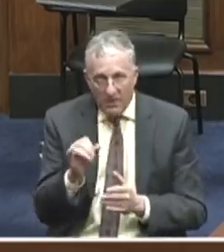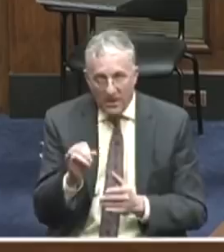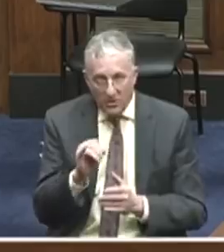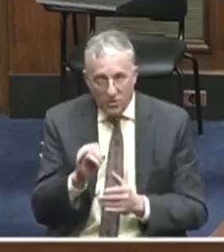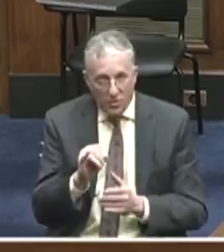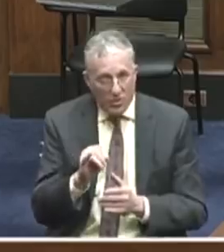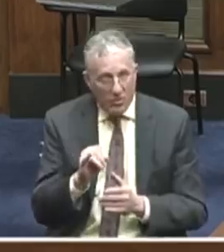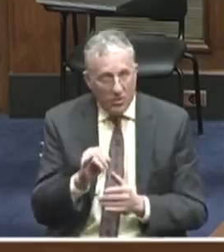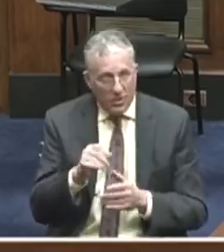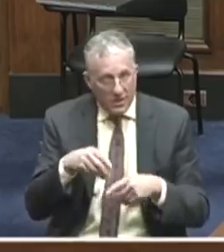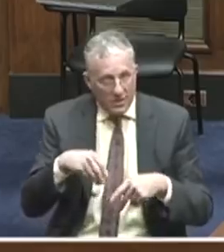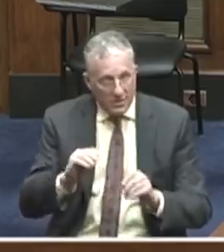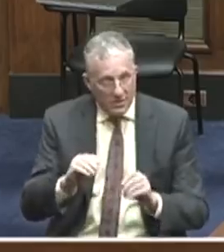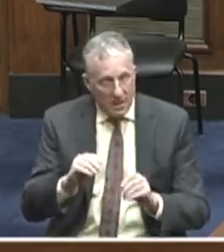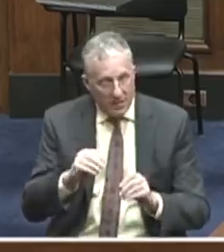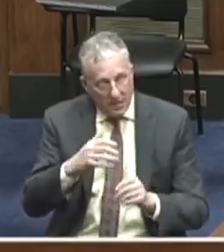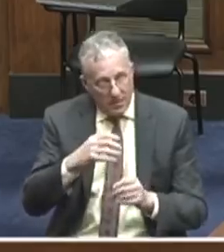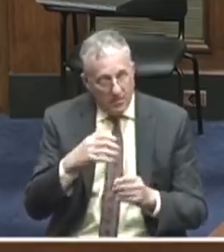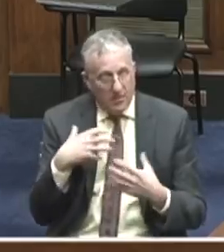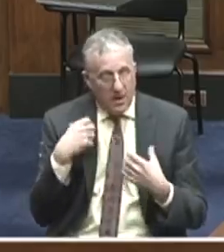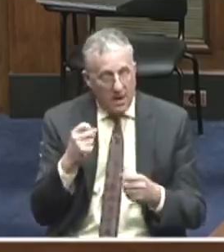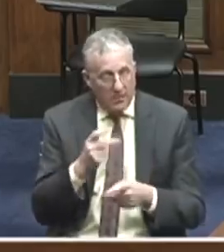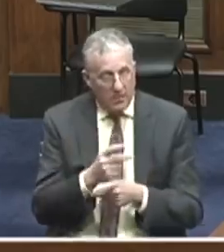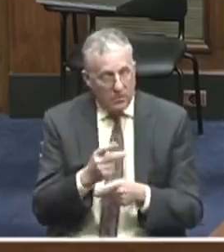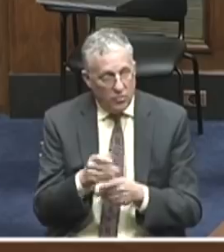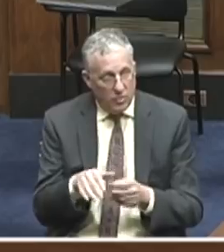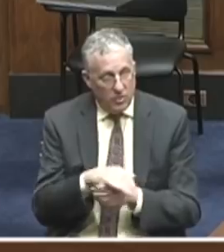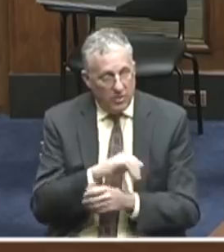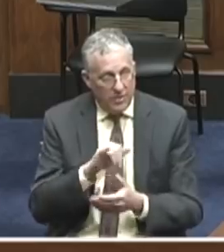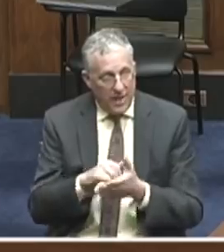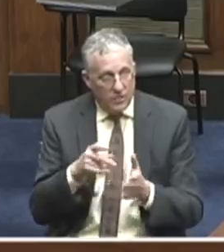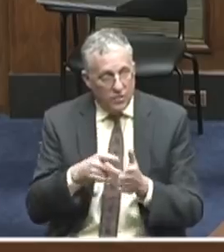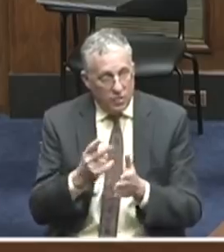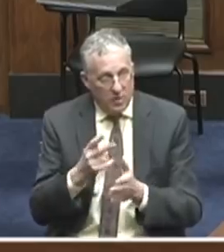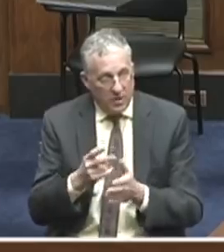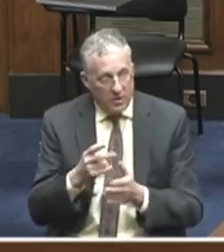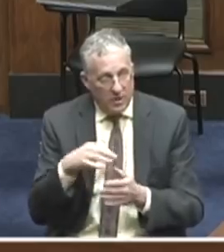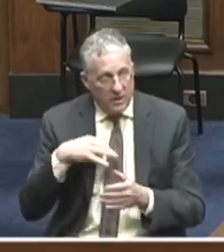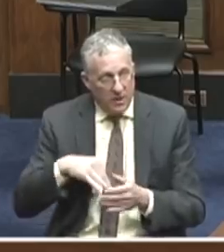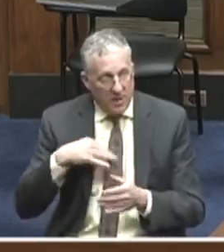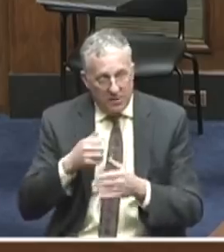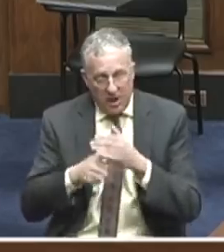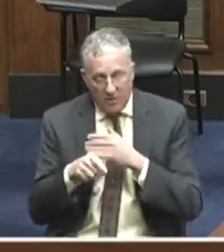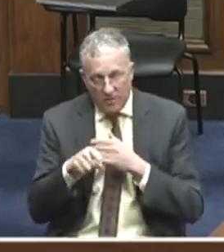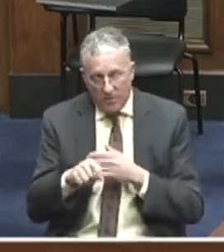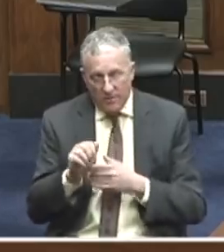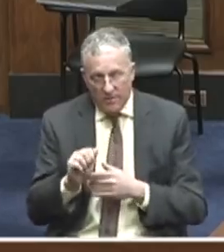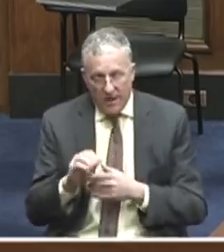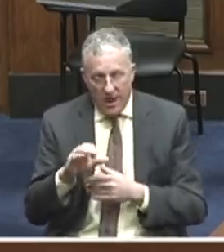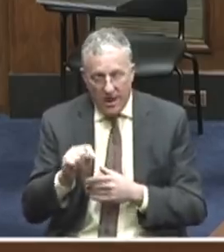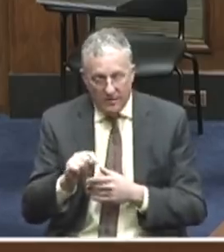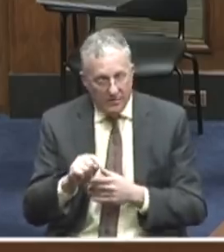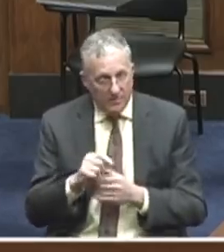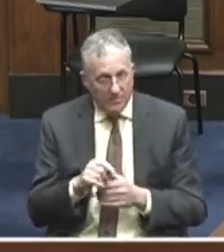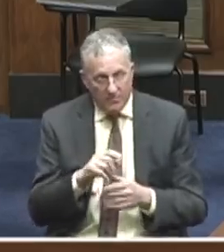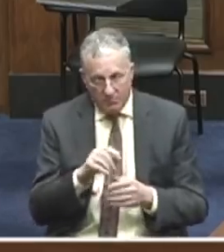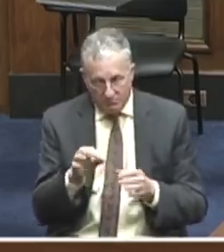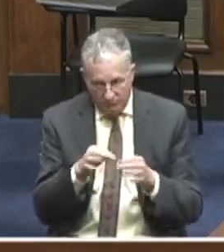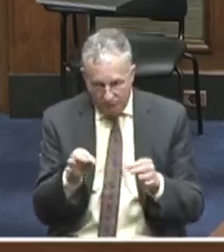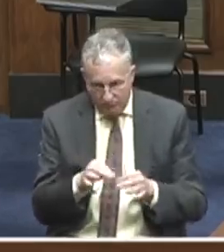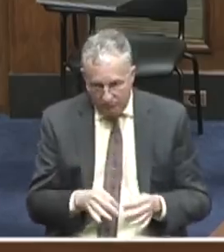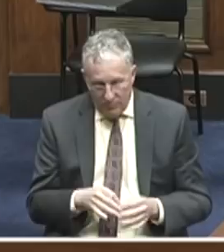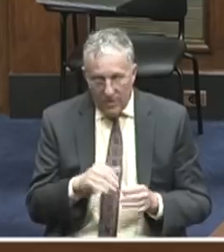to sell health insurance coverage that duplicates the benefits under this act. And it's